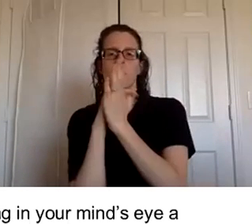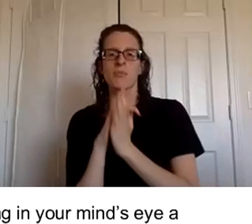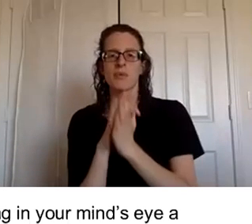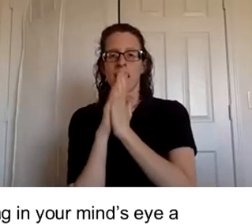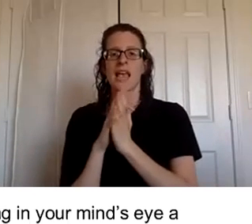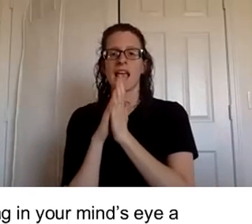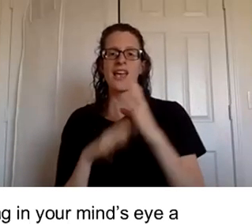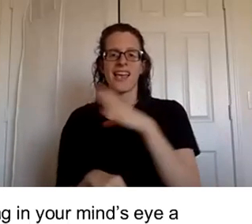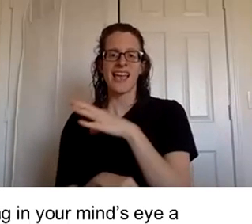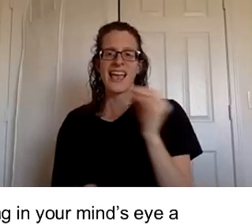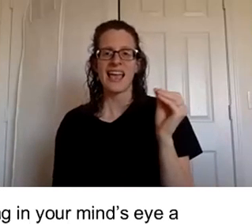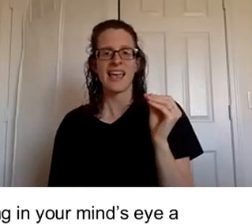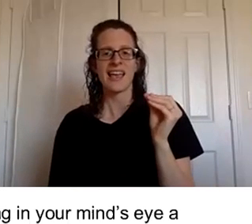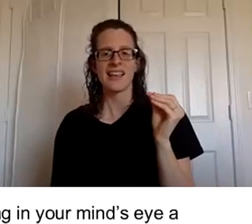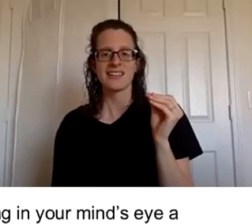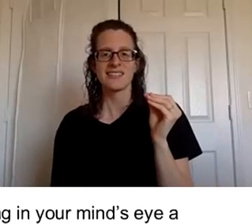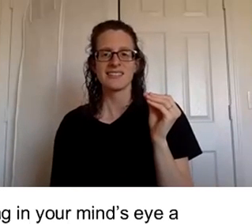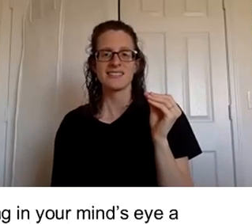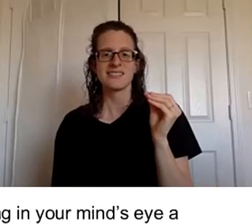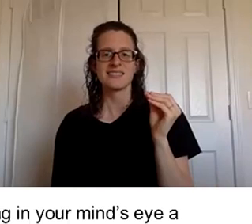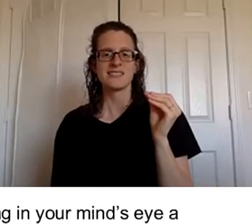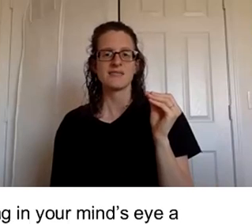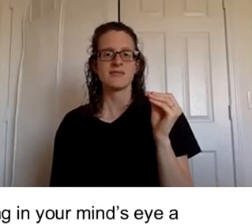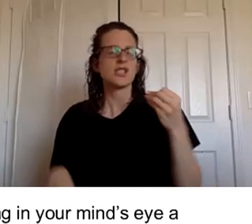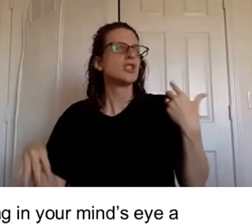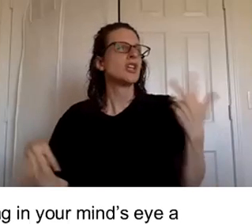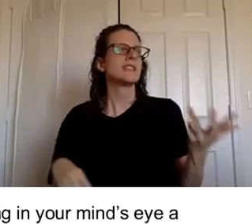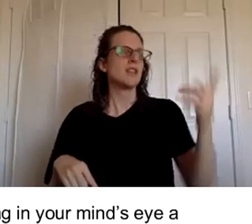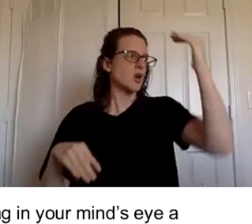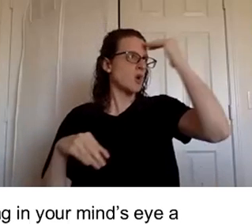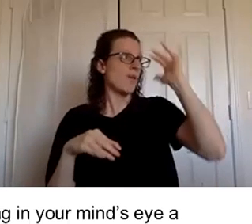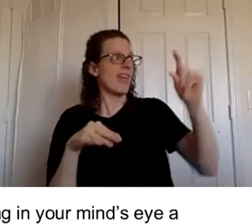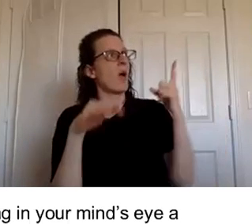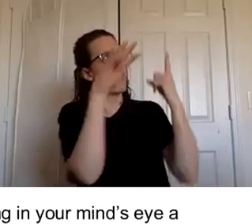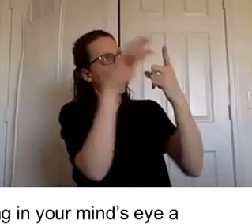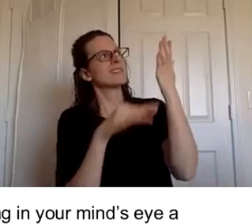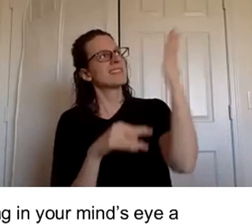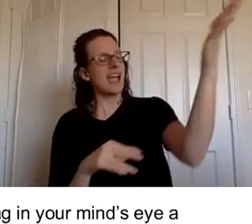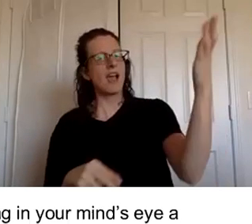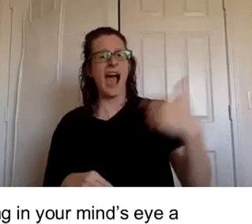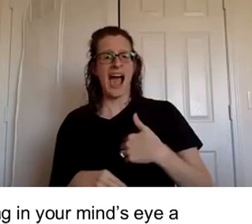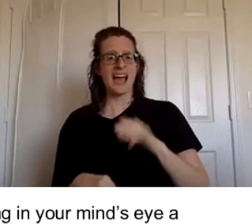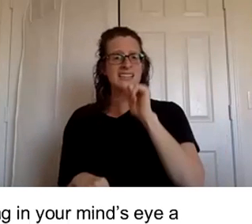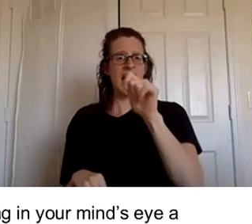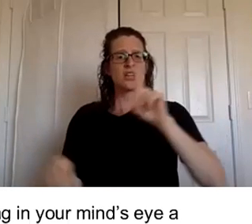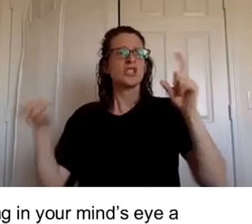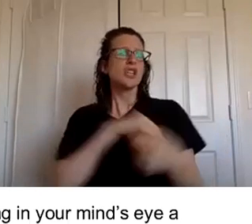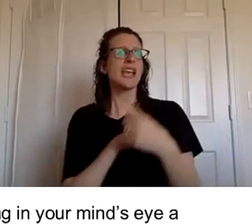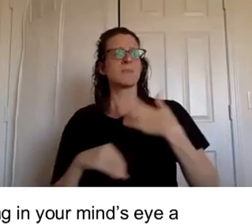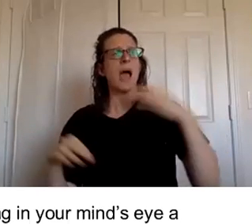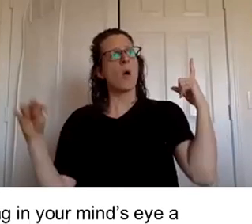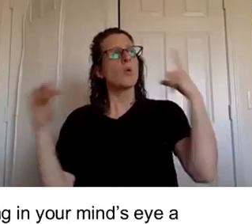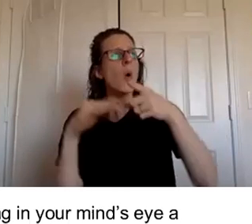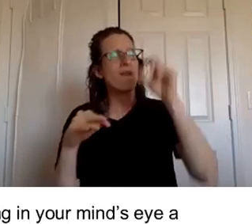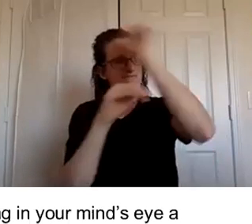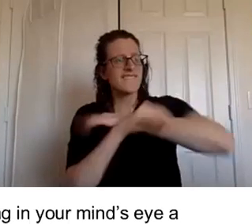and that just being there and changing it like i didn't change my goal i didn't change my